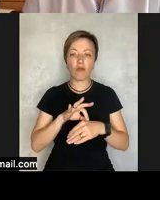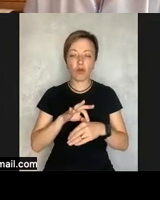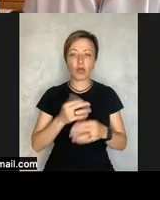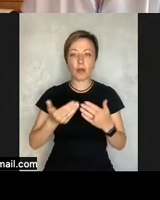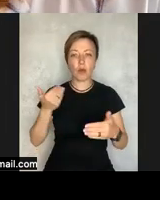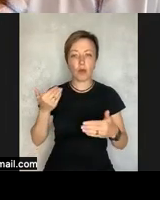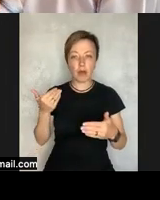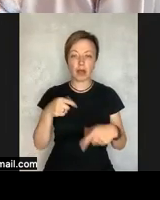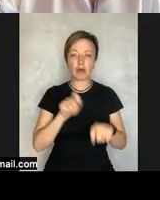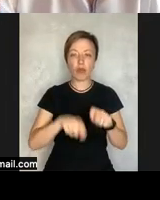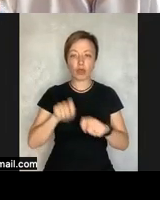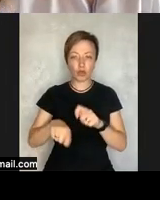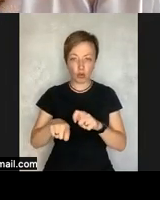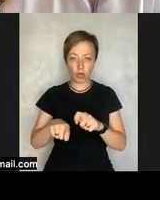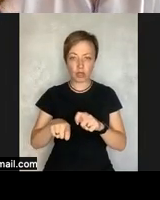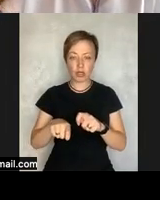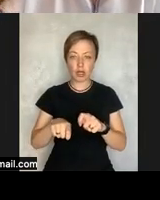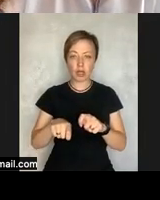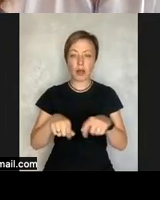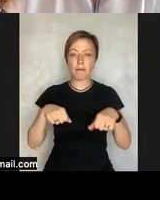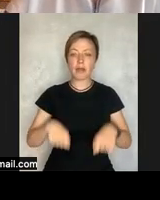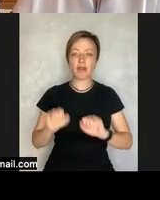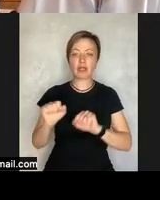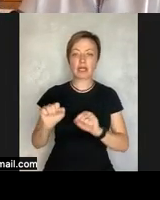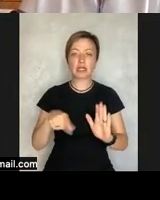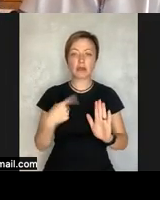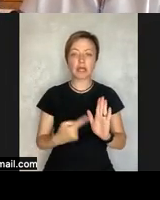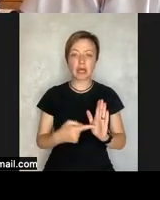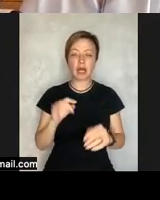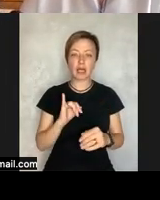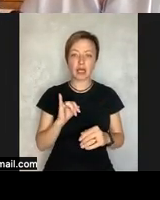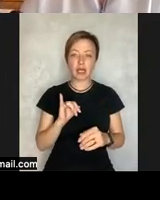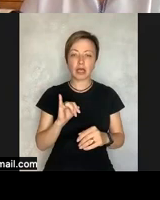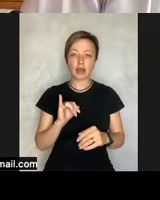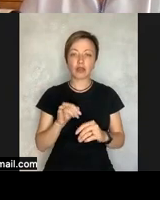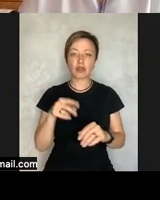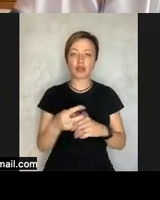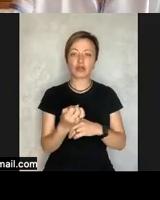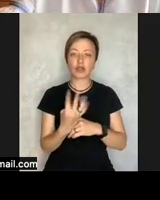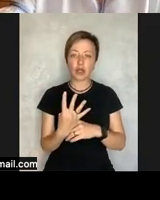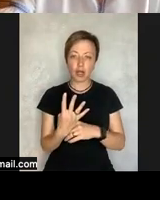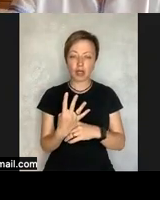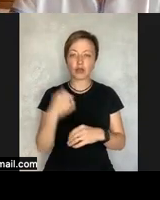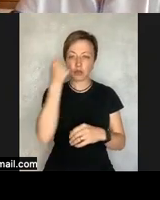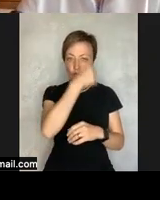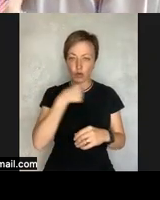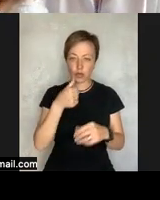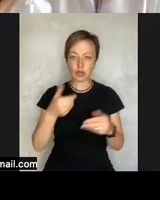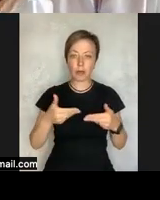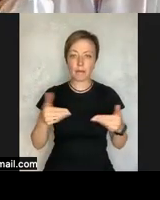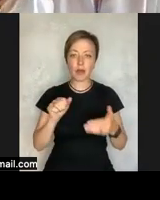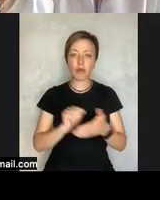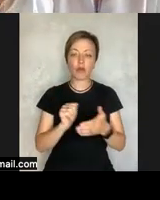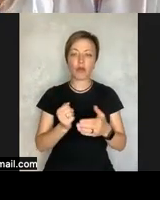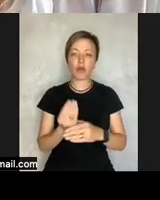in 2014 uh named uh no way home um and we also uh